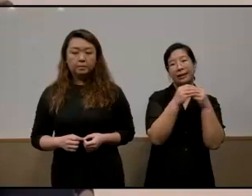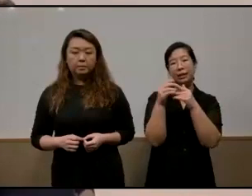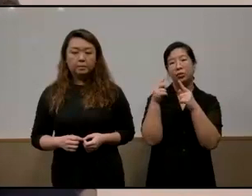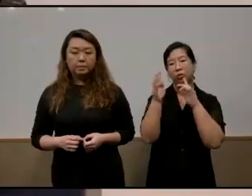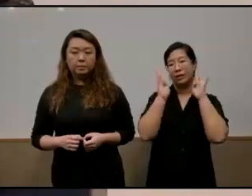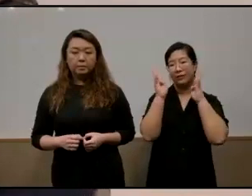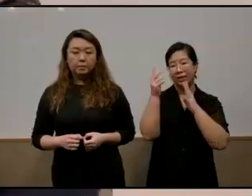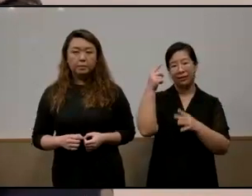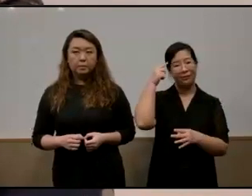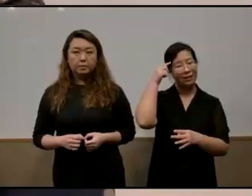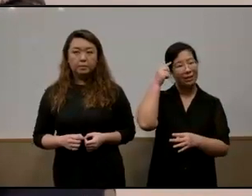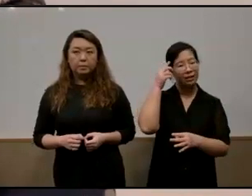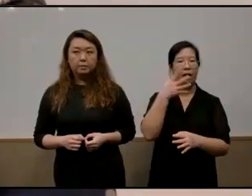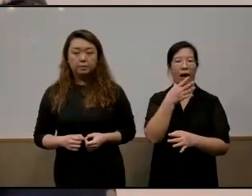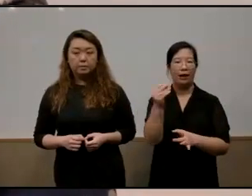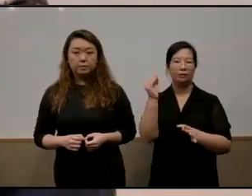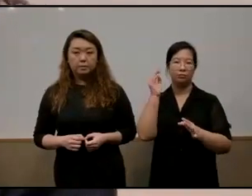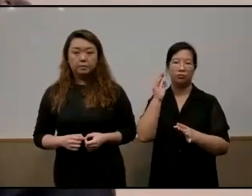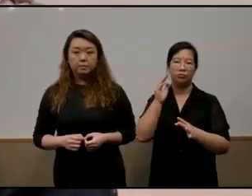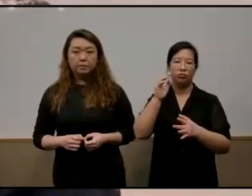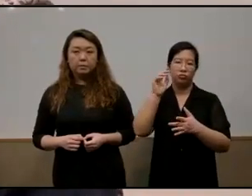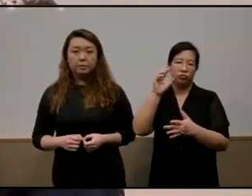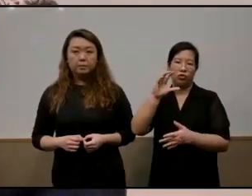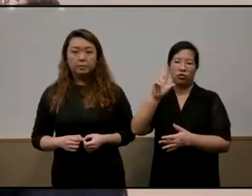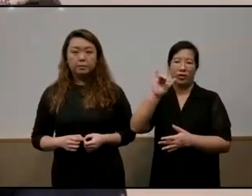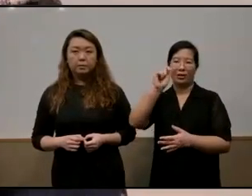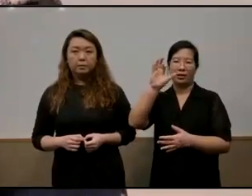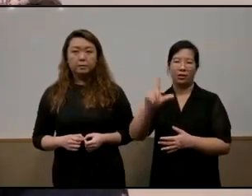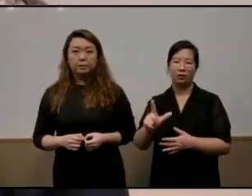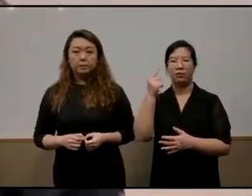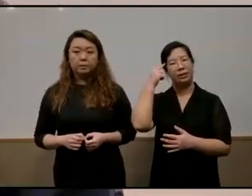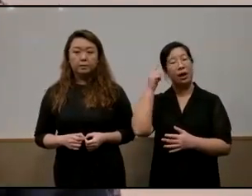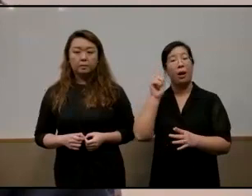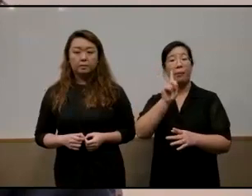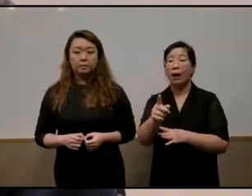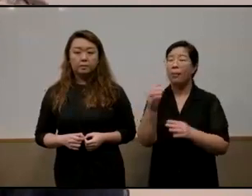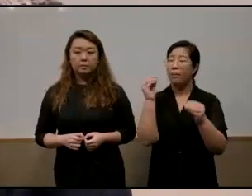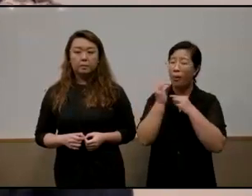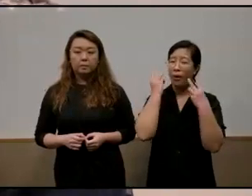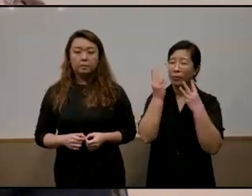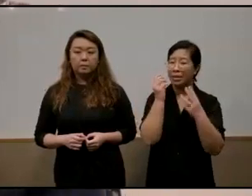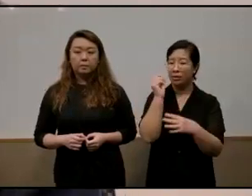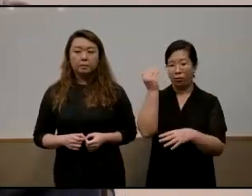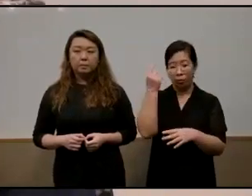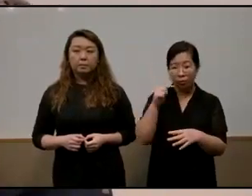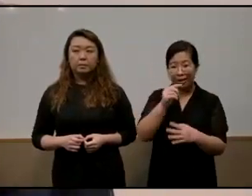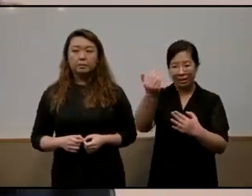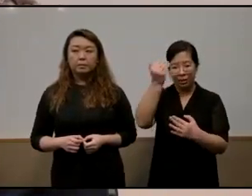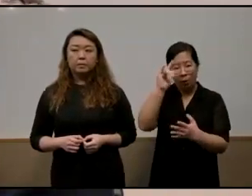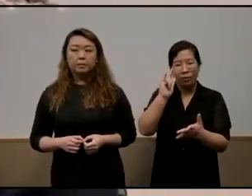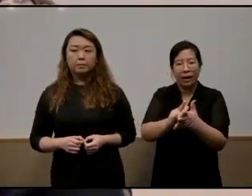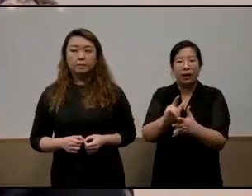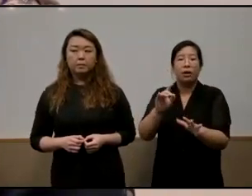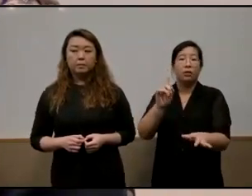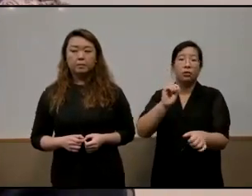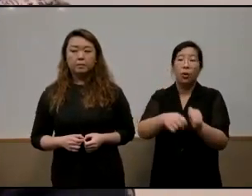thinking uh but what is more worrying is if knowing this is so how do we then provide them